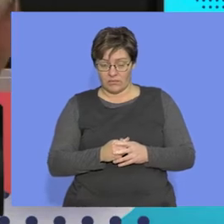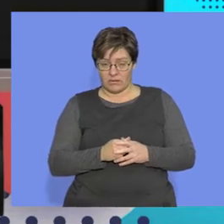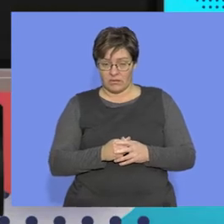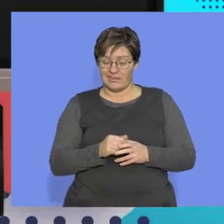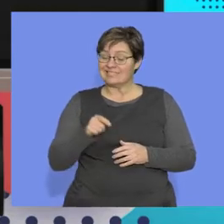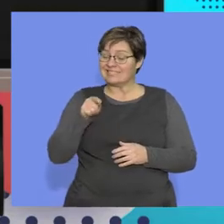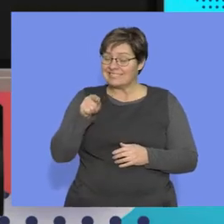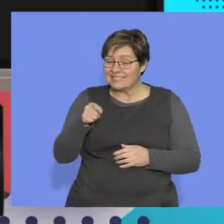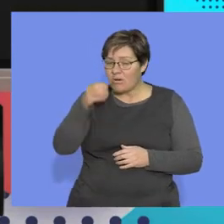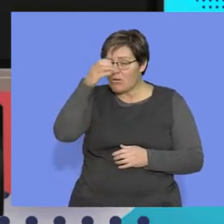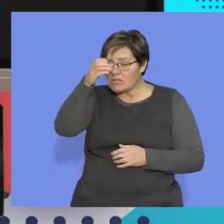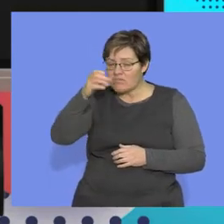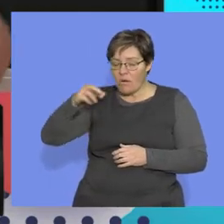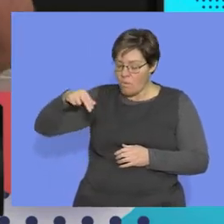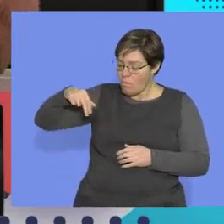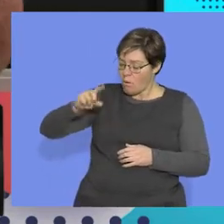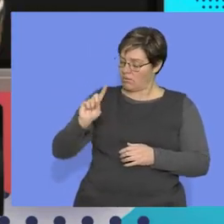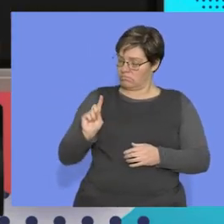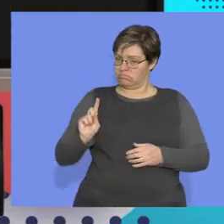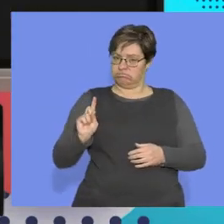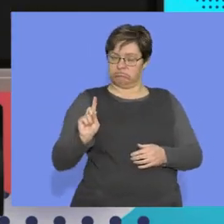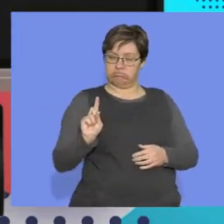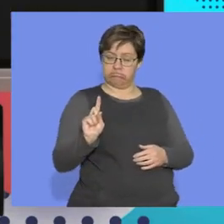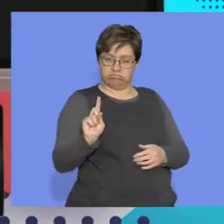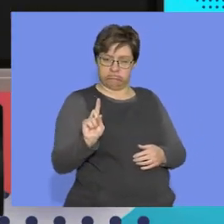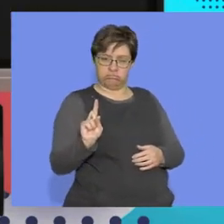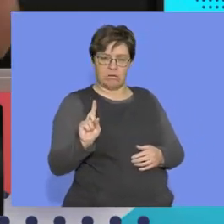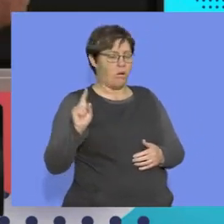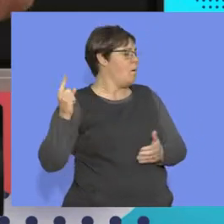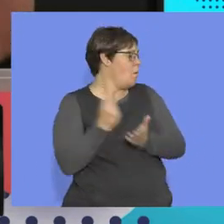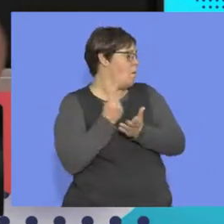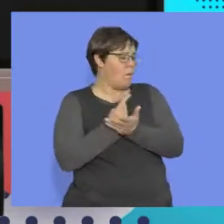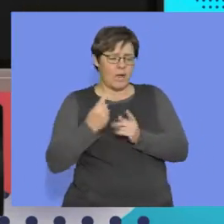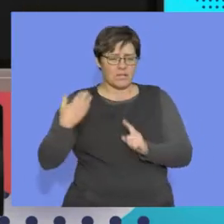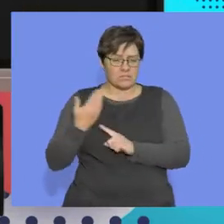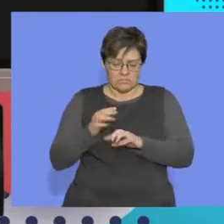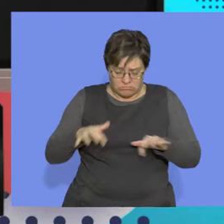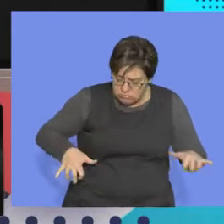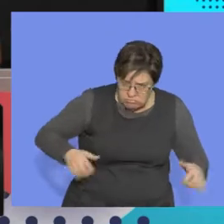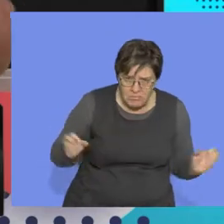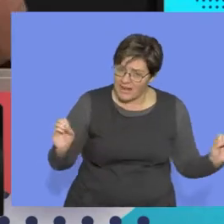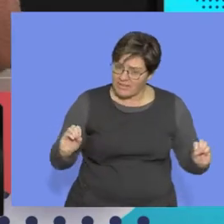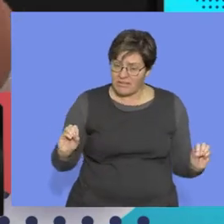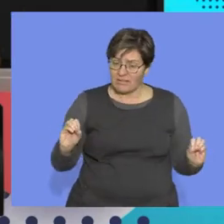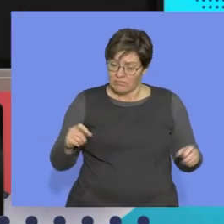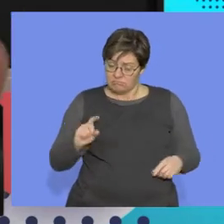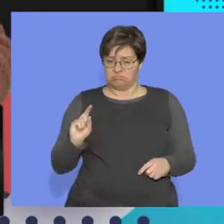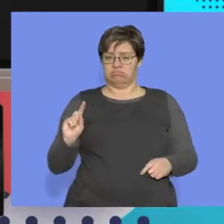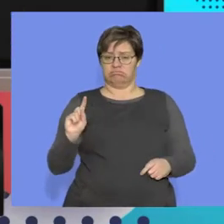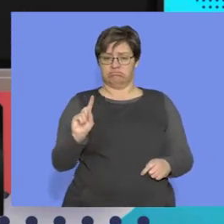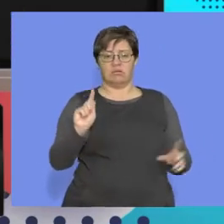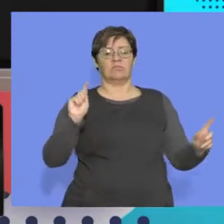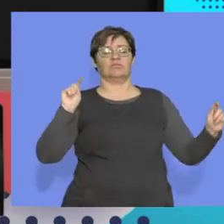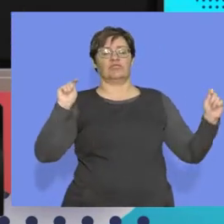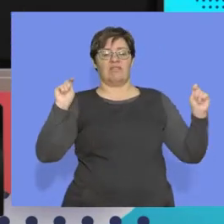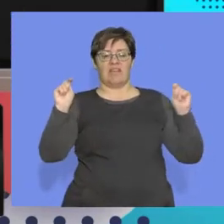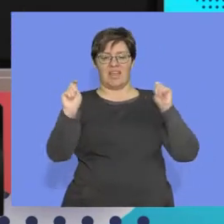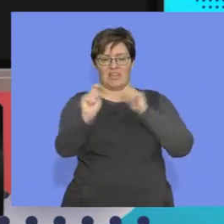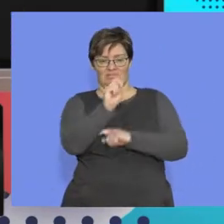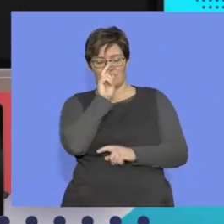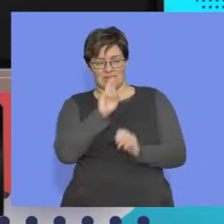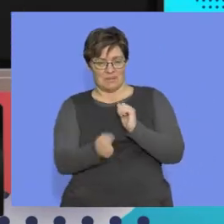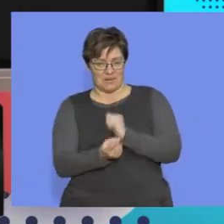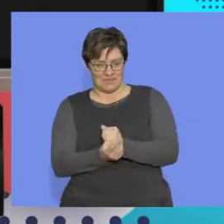that concept of walking up, up straight, all of the time, brings about these